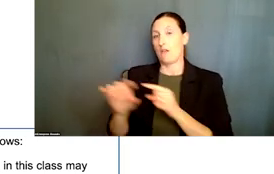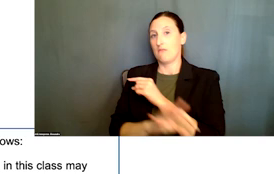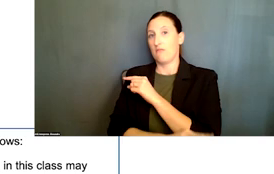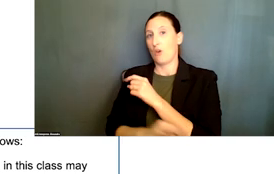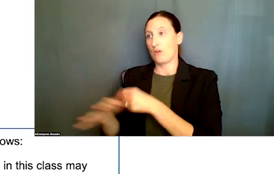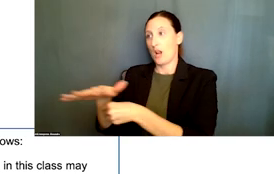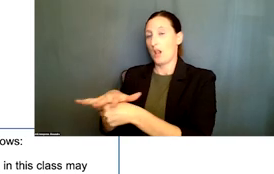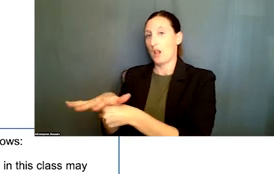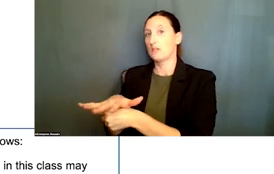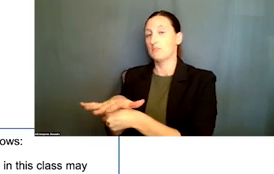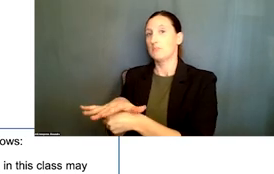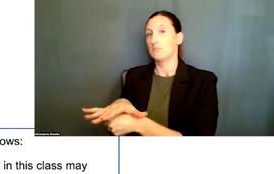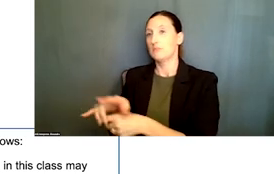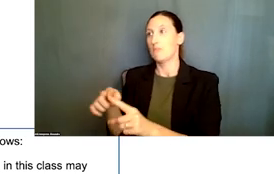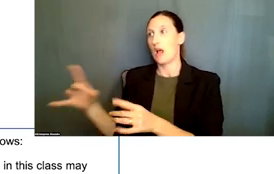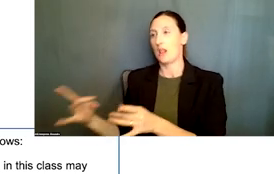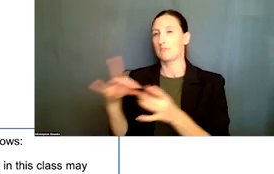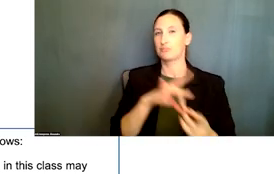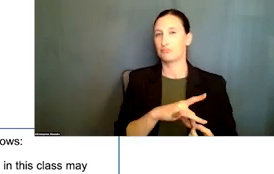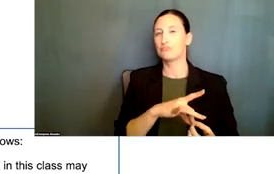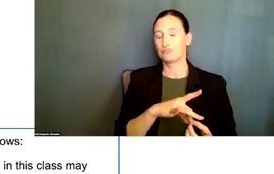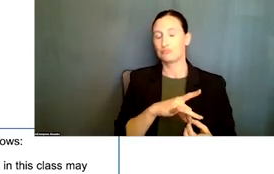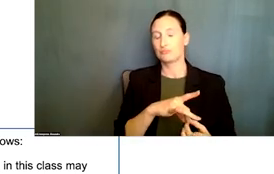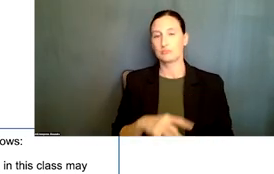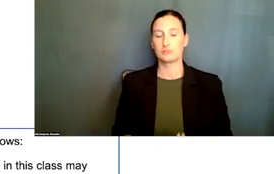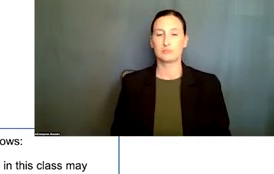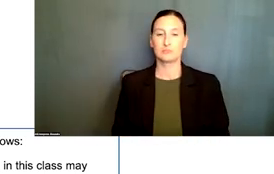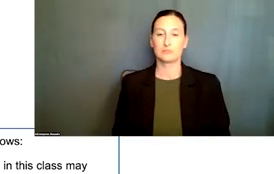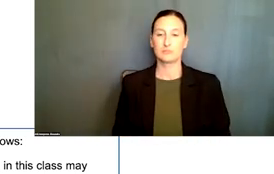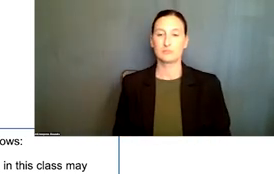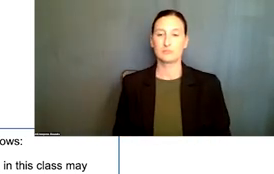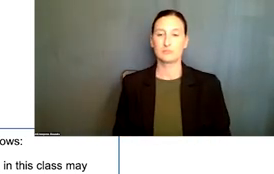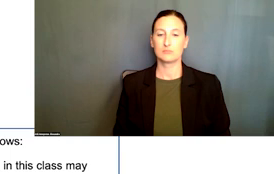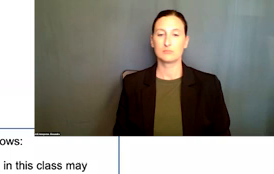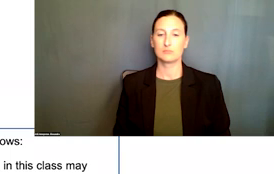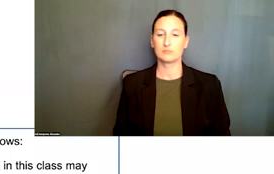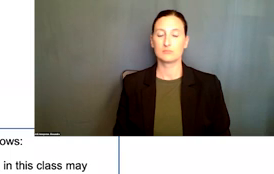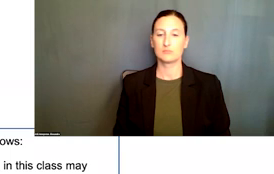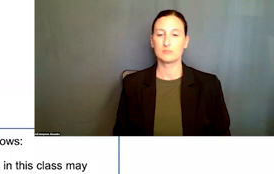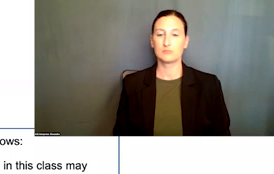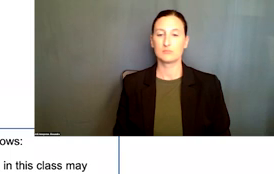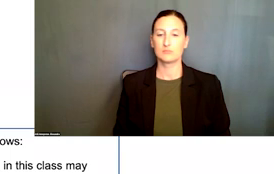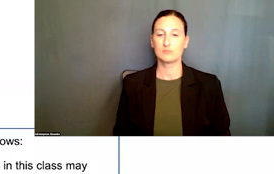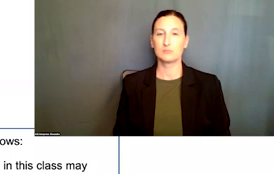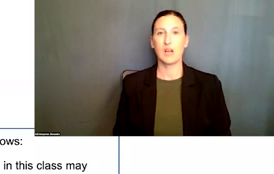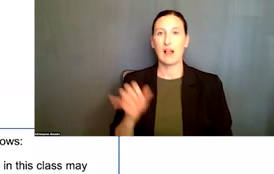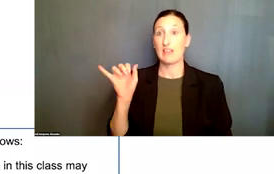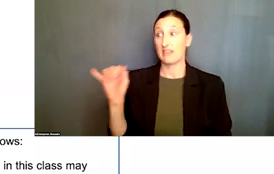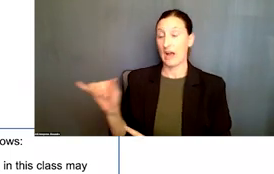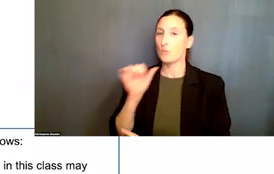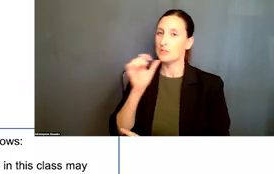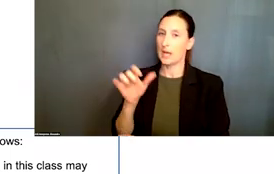but that institution, that overseas branch would not be eligible. Right? So